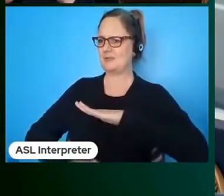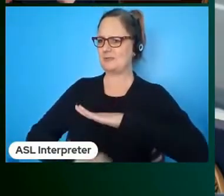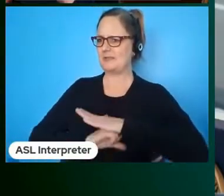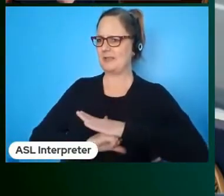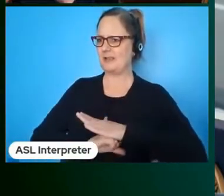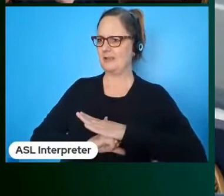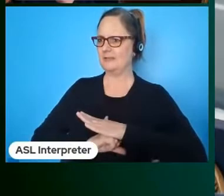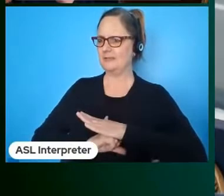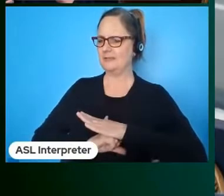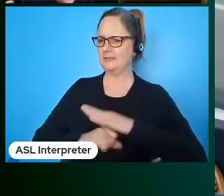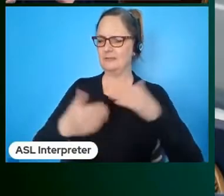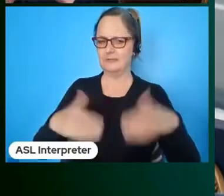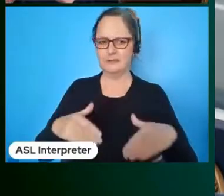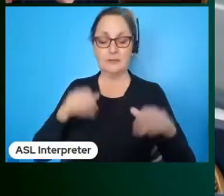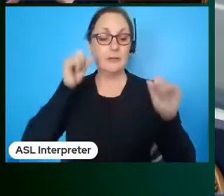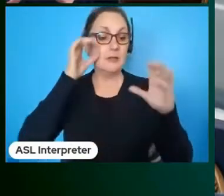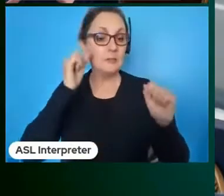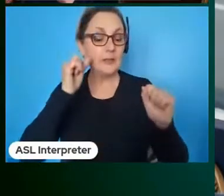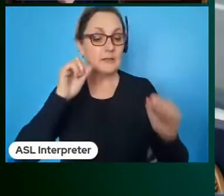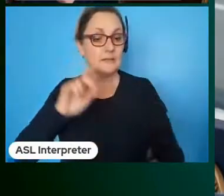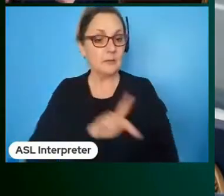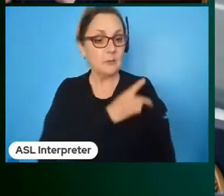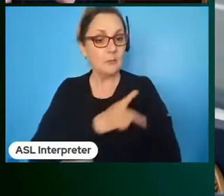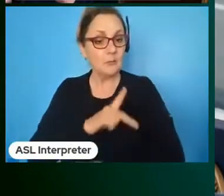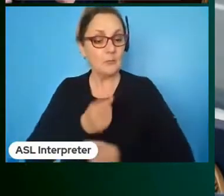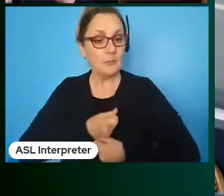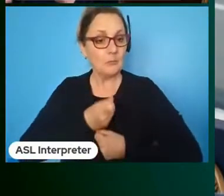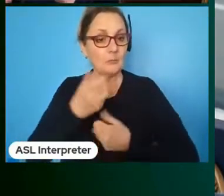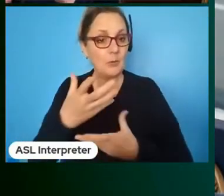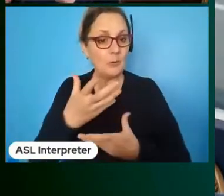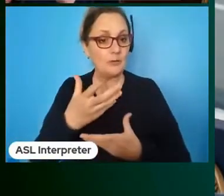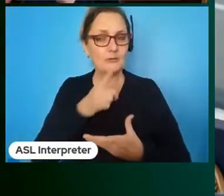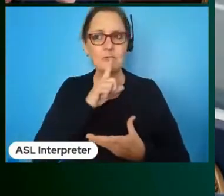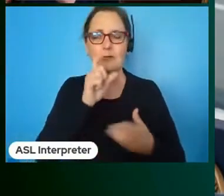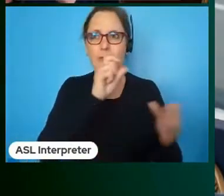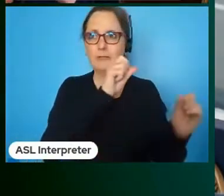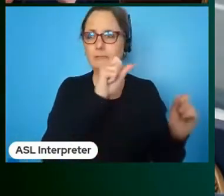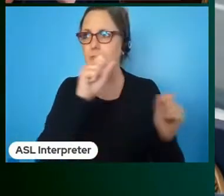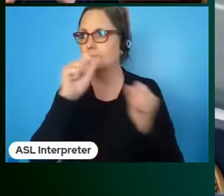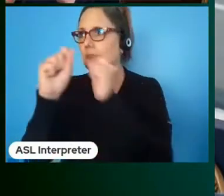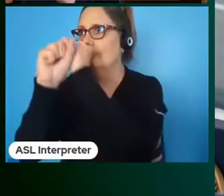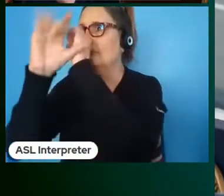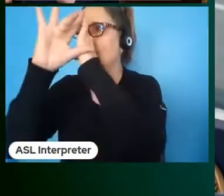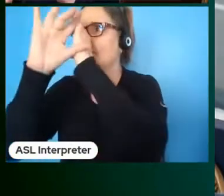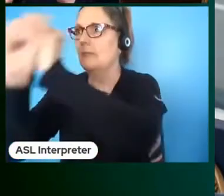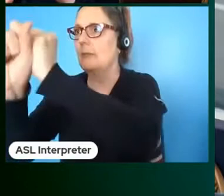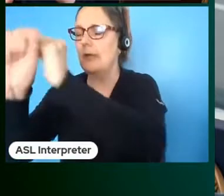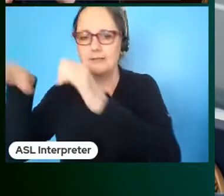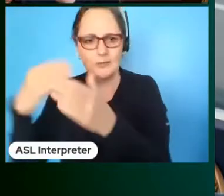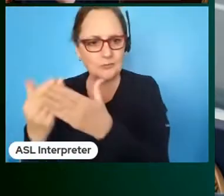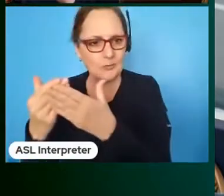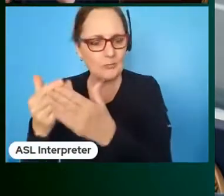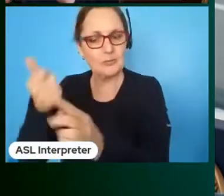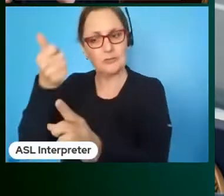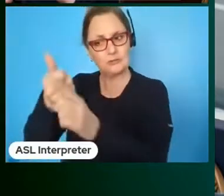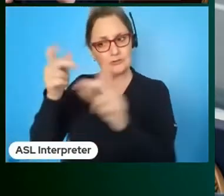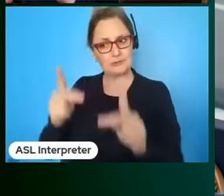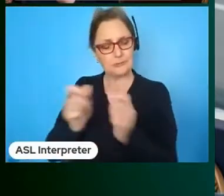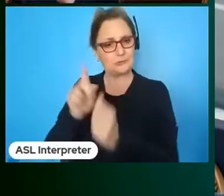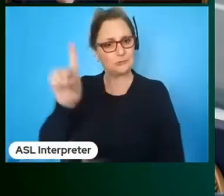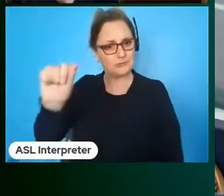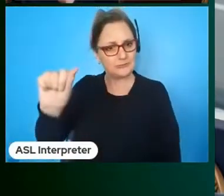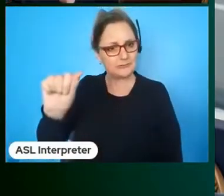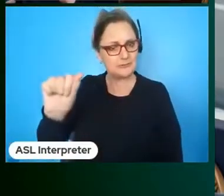an amazing poet who captured all of our hearts and minds who's also a person with a disability with a speech